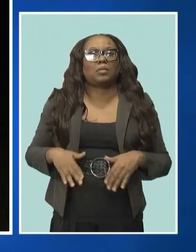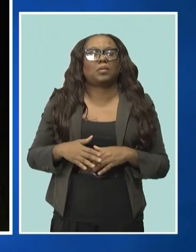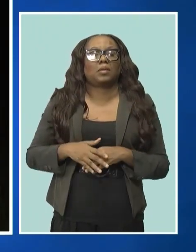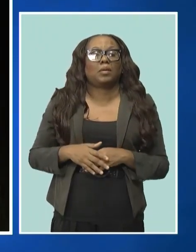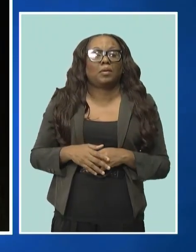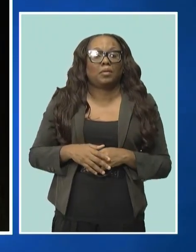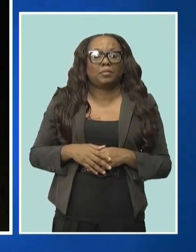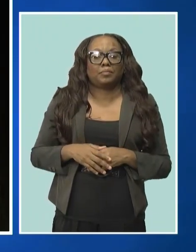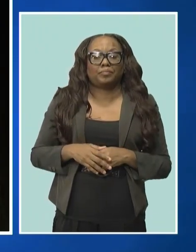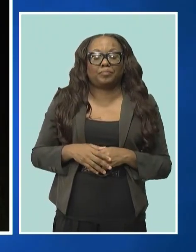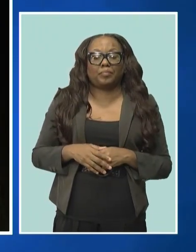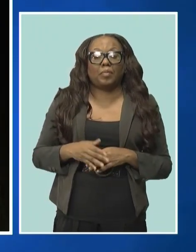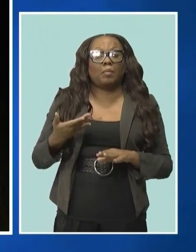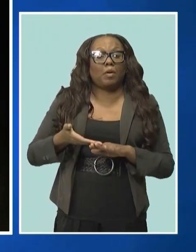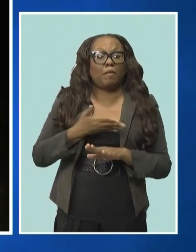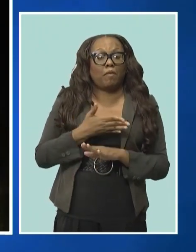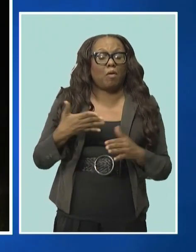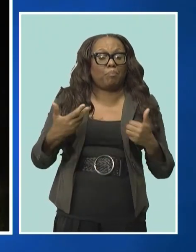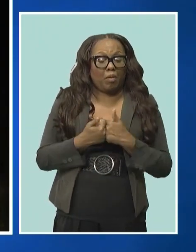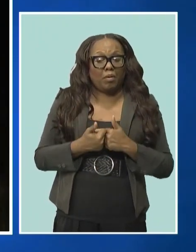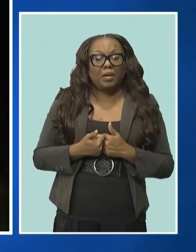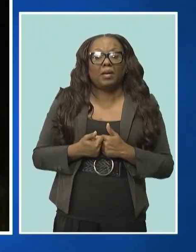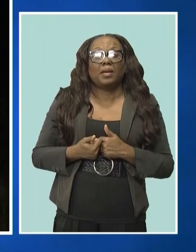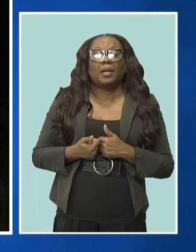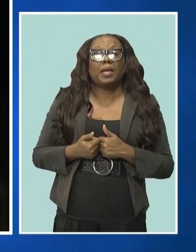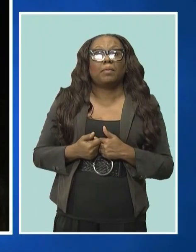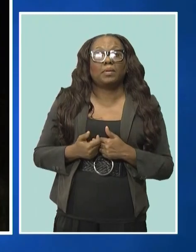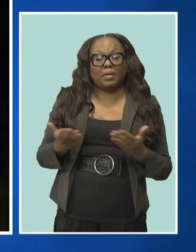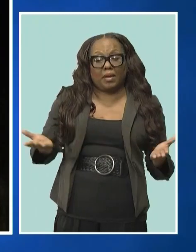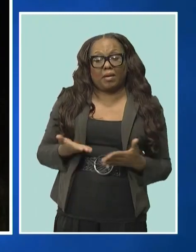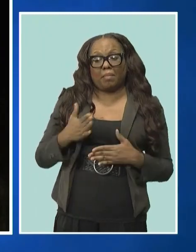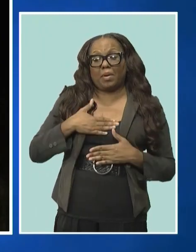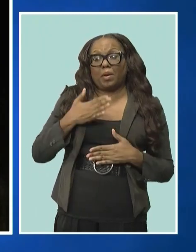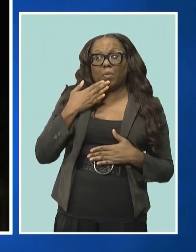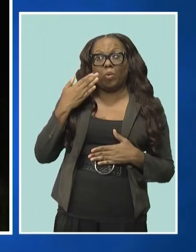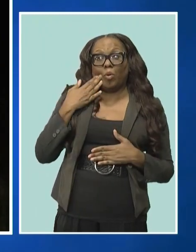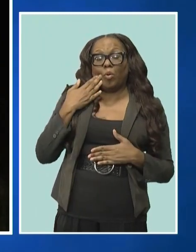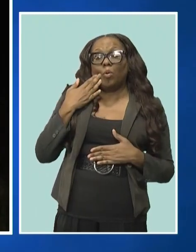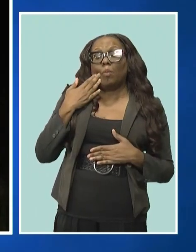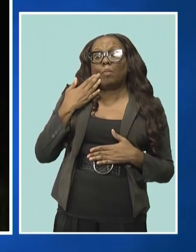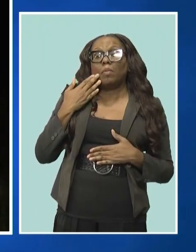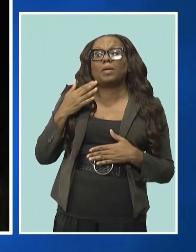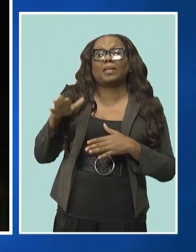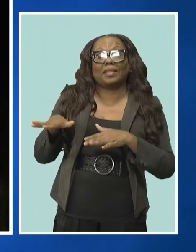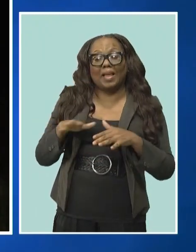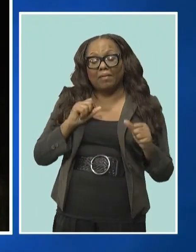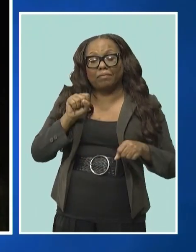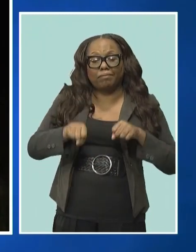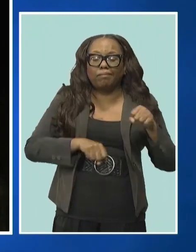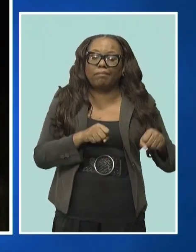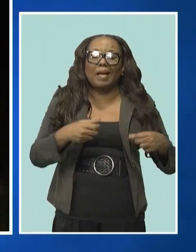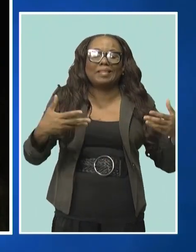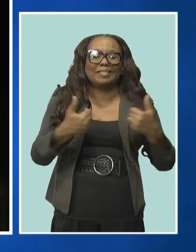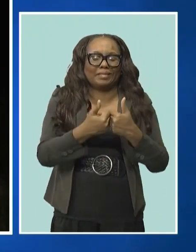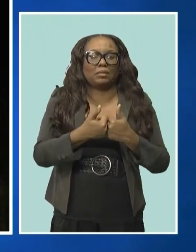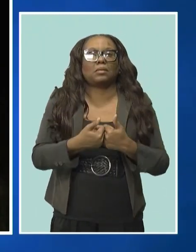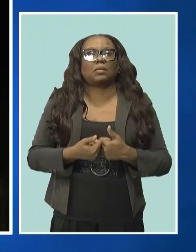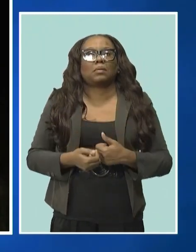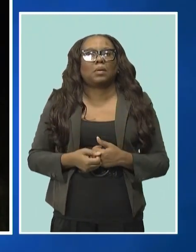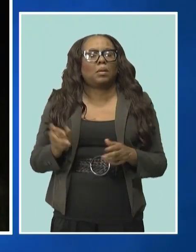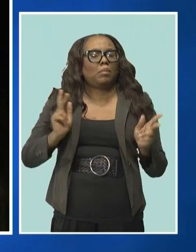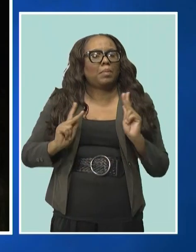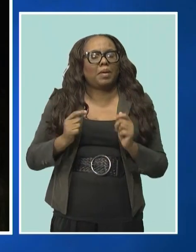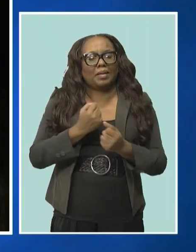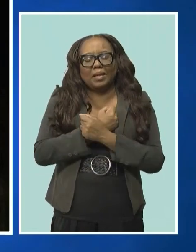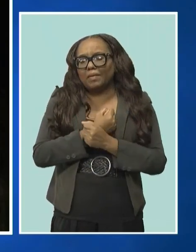when this accident here happened. Jeff was a nice person. He was well-loved in the area by everyone.